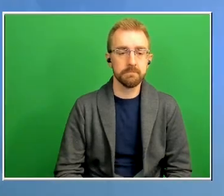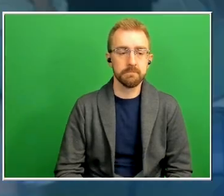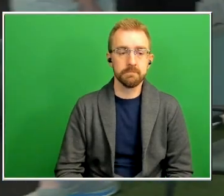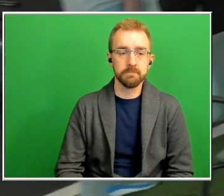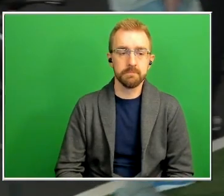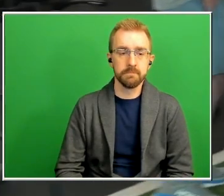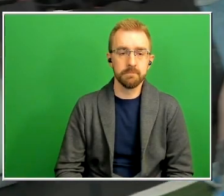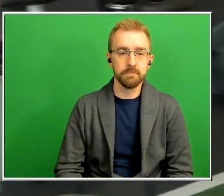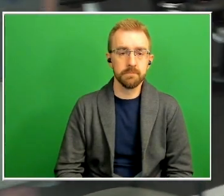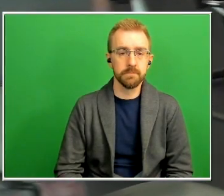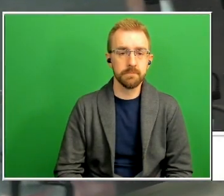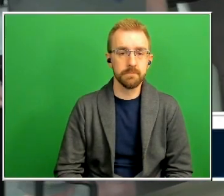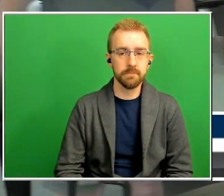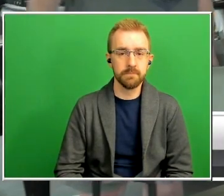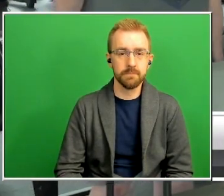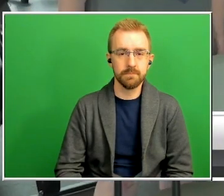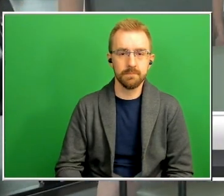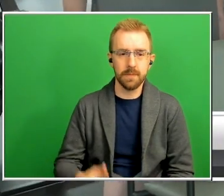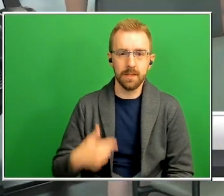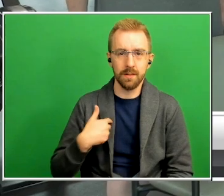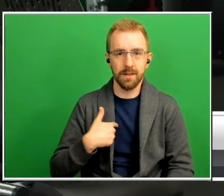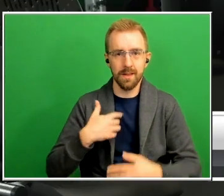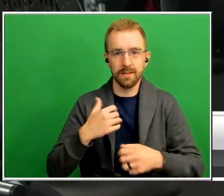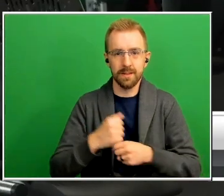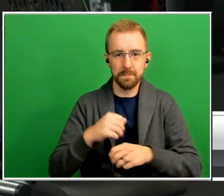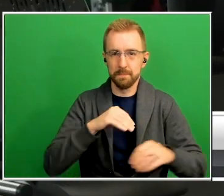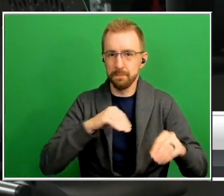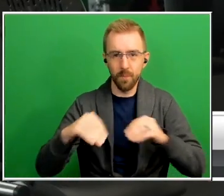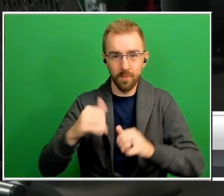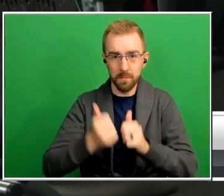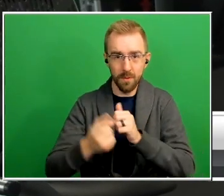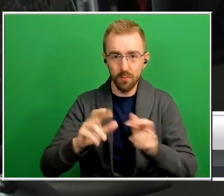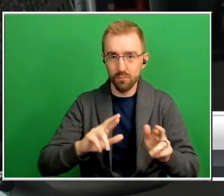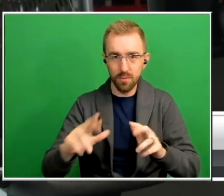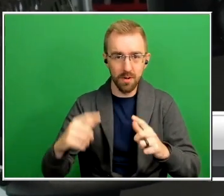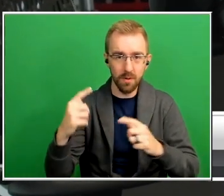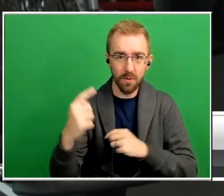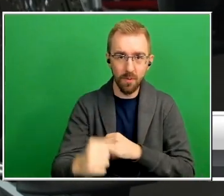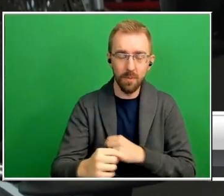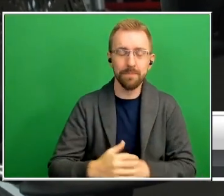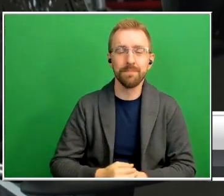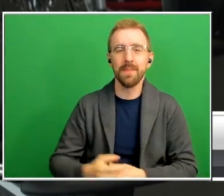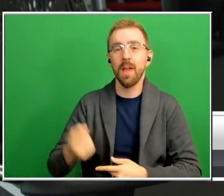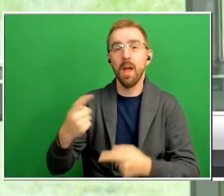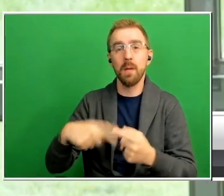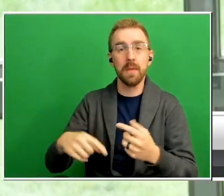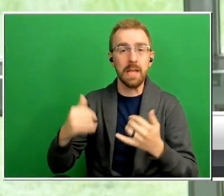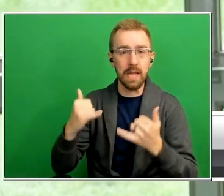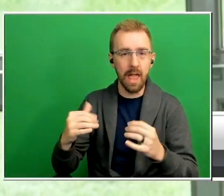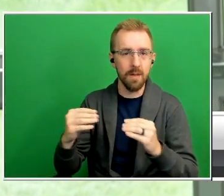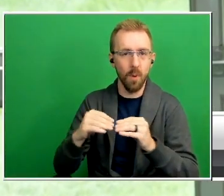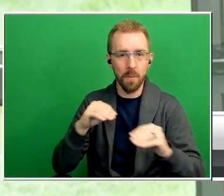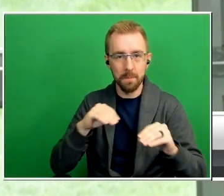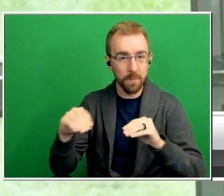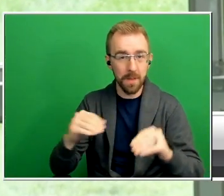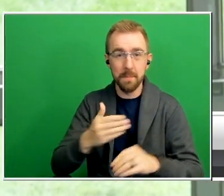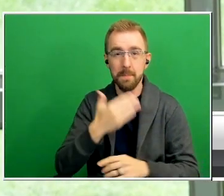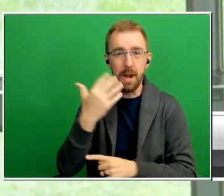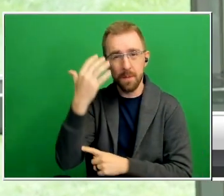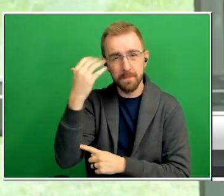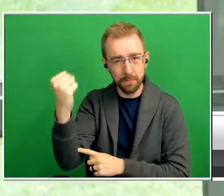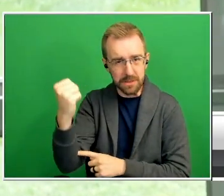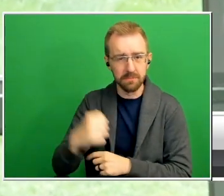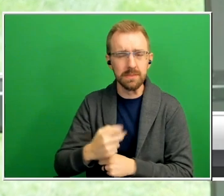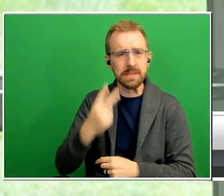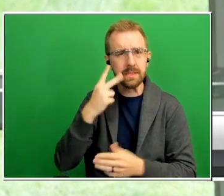let's get moving here everybody set we ready to go coming up today more movement better memory see the program that's